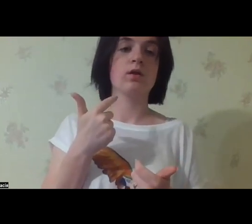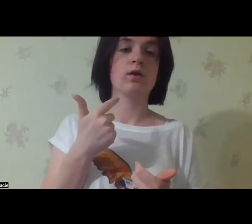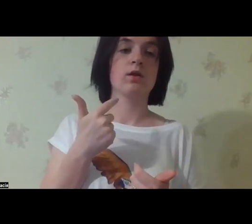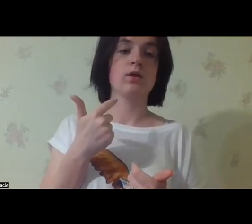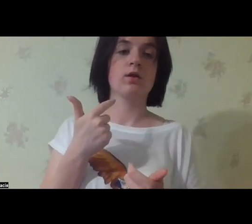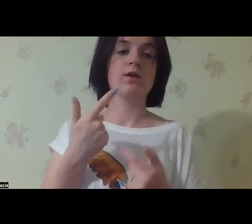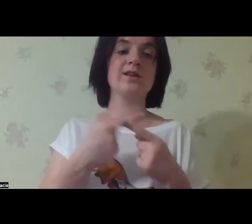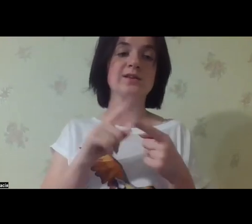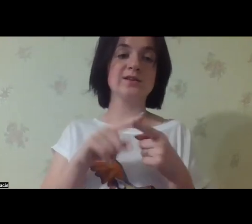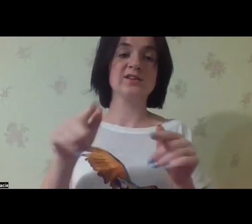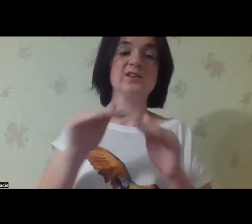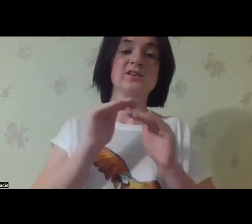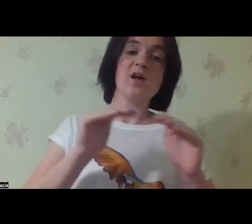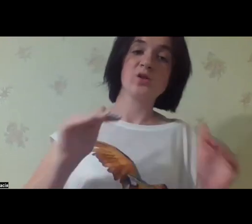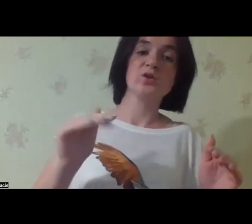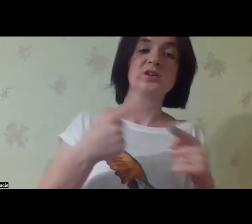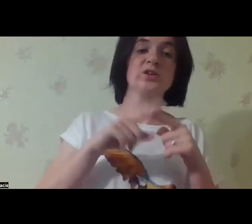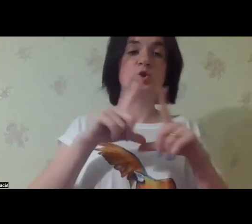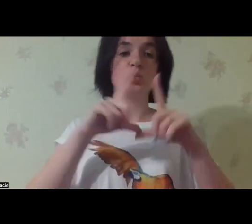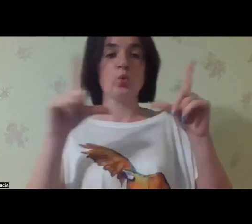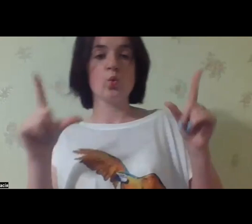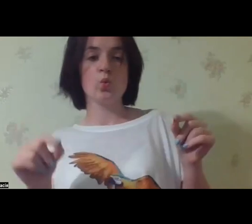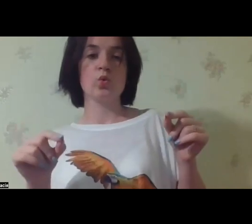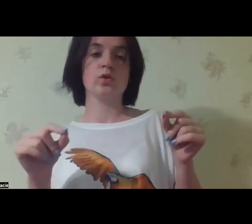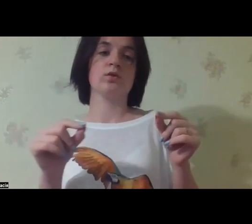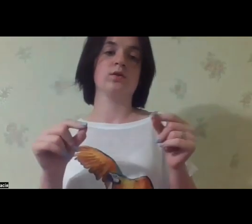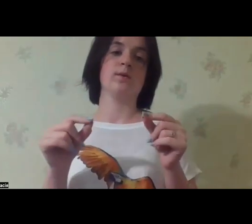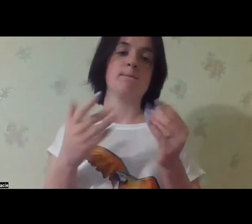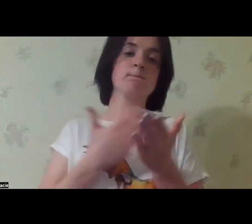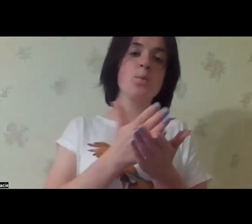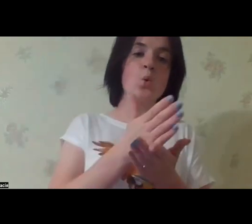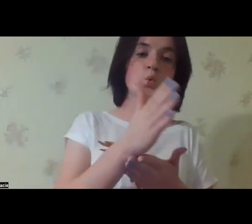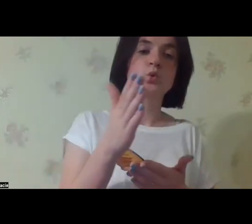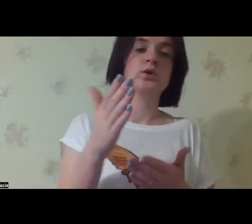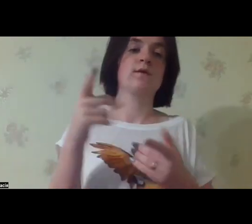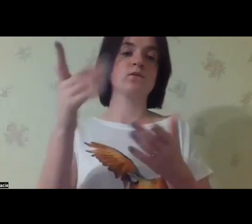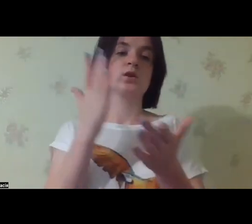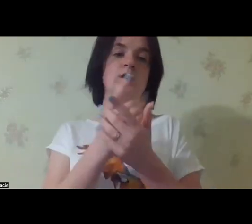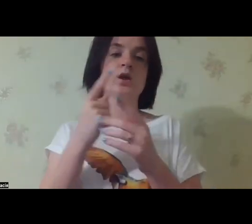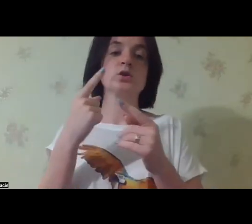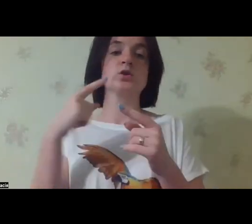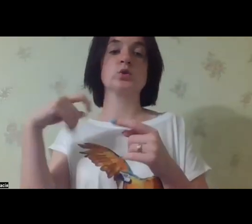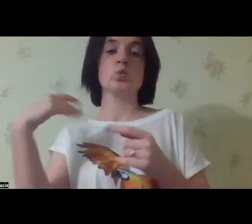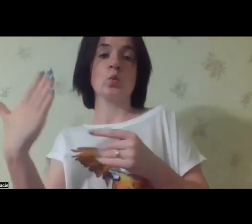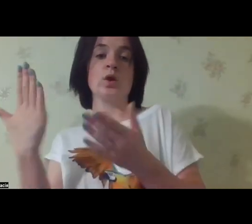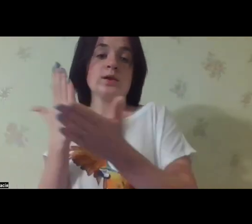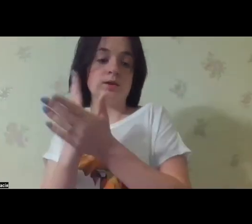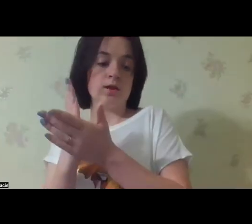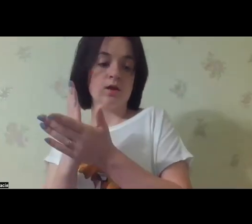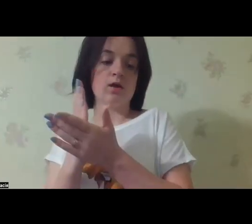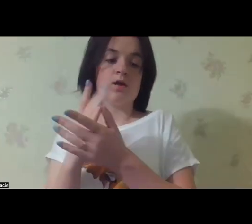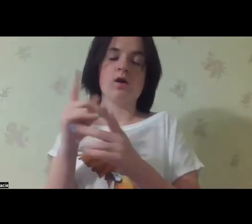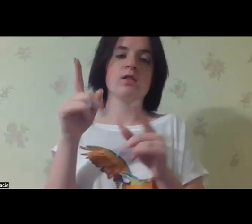for kindergartens, for schools, for social services, on the one hand, they are